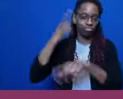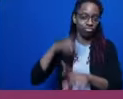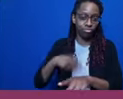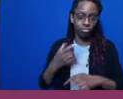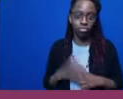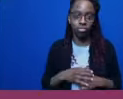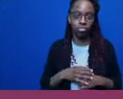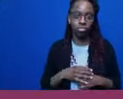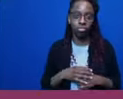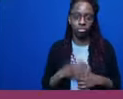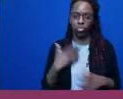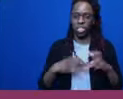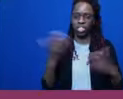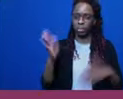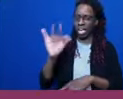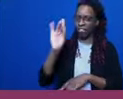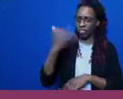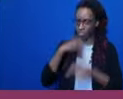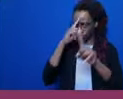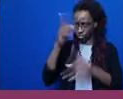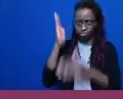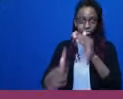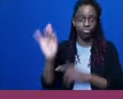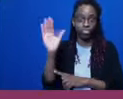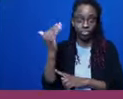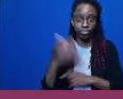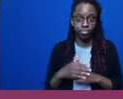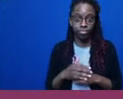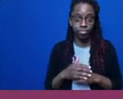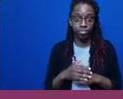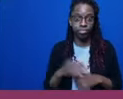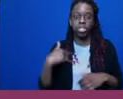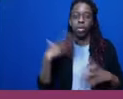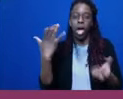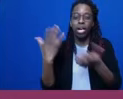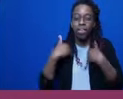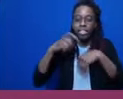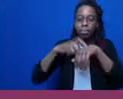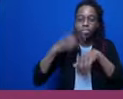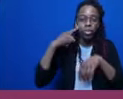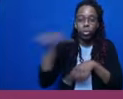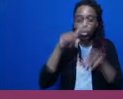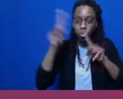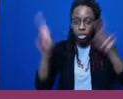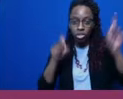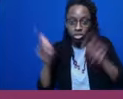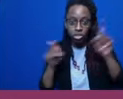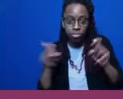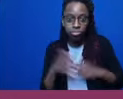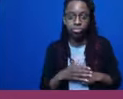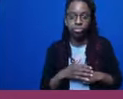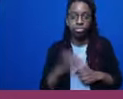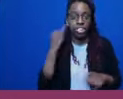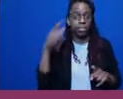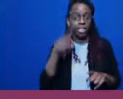you know, you might give them prompts if people need it. know, Brescia, I dream of you being free. Or I wish